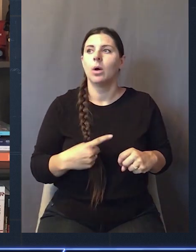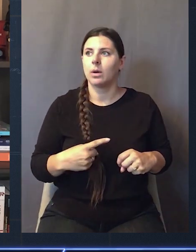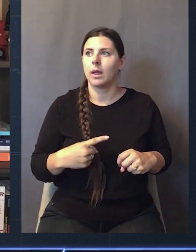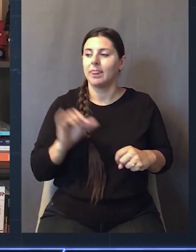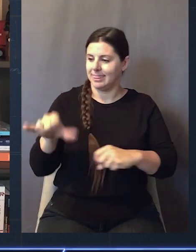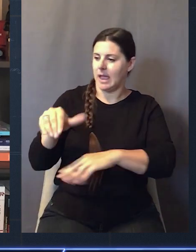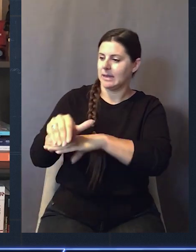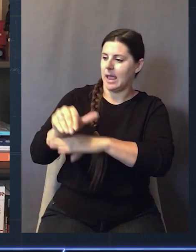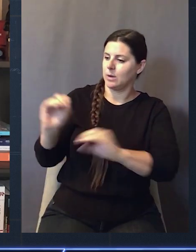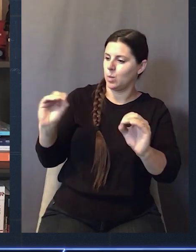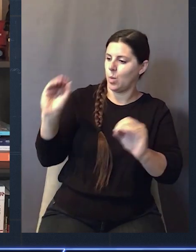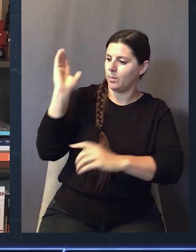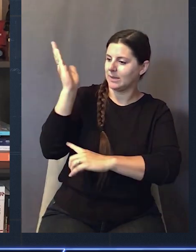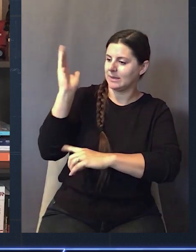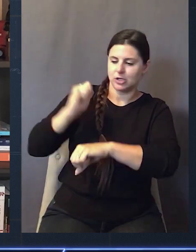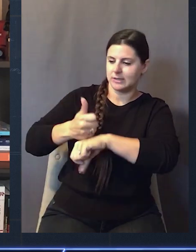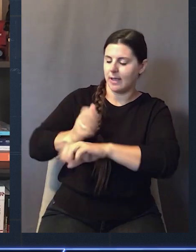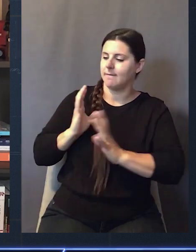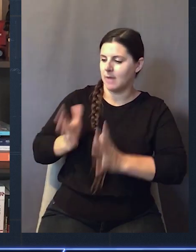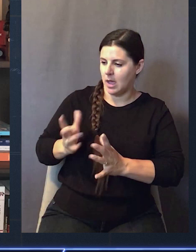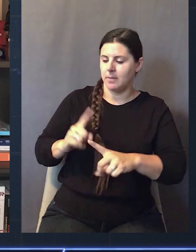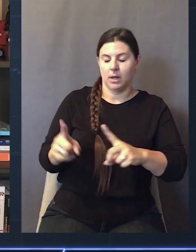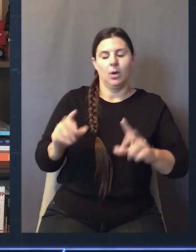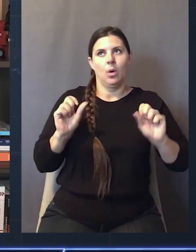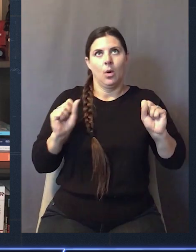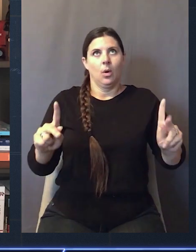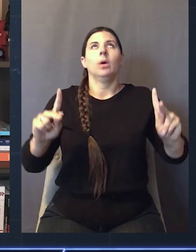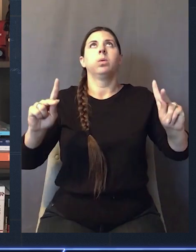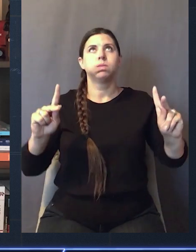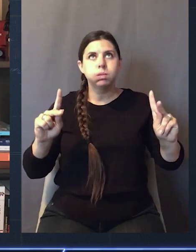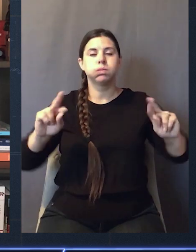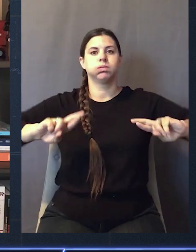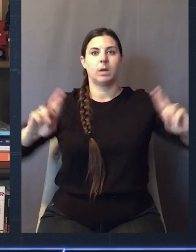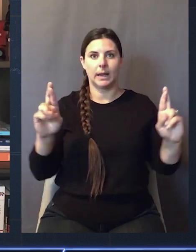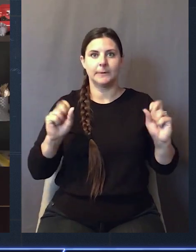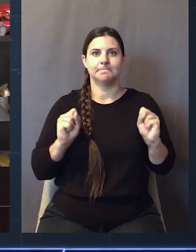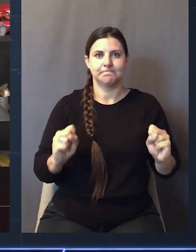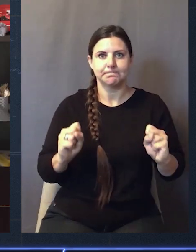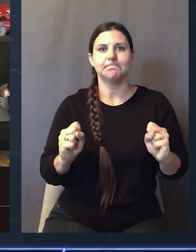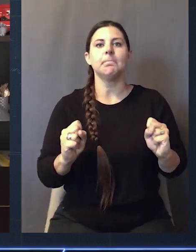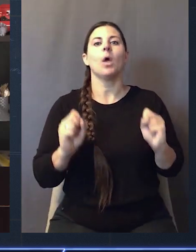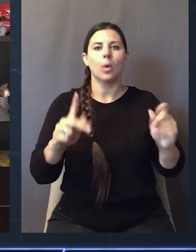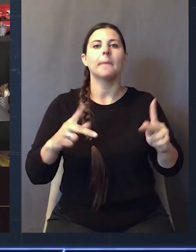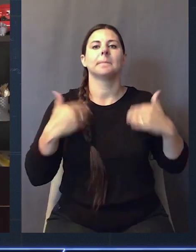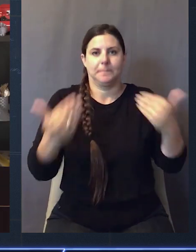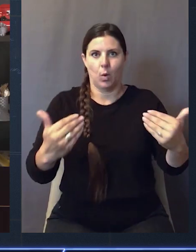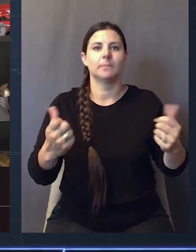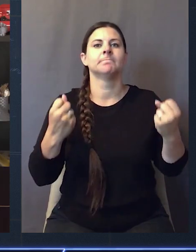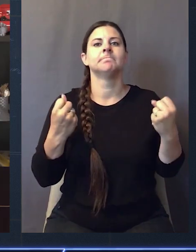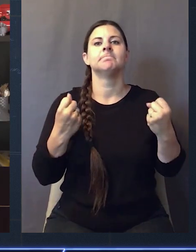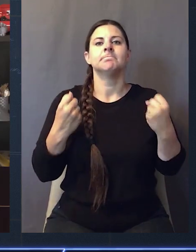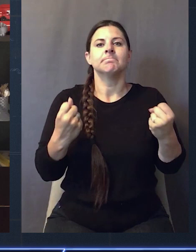Now, fortunately, I've got no talk for that night, but this is going to be just a day for the record books for me. Got to do a little bit extra